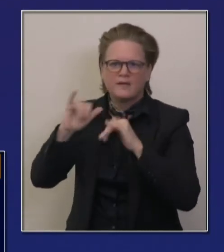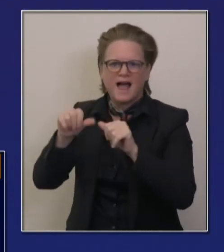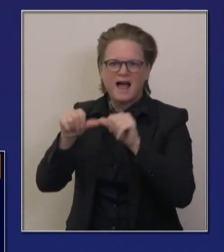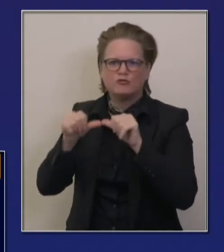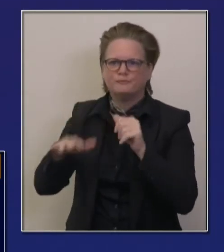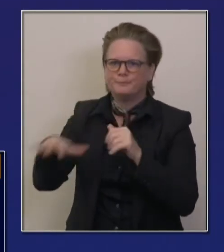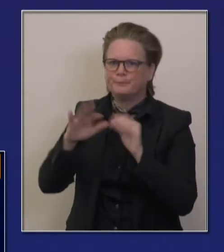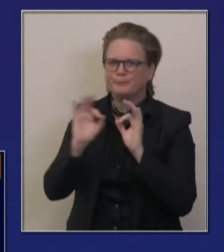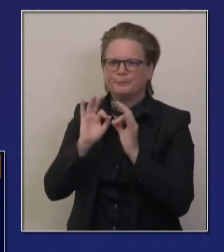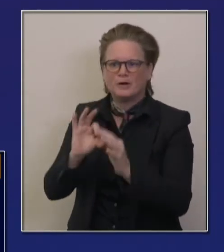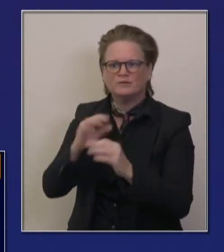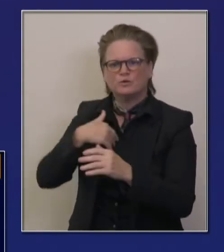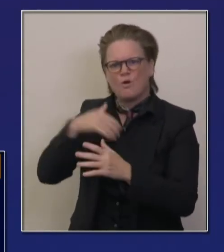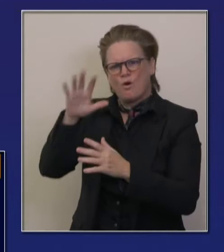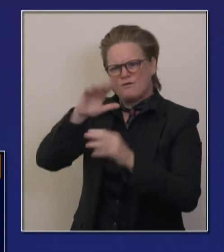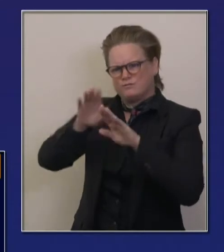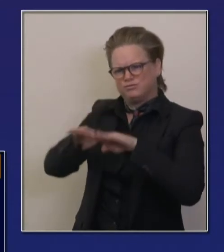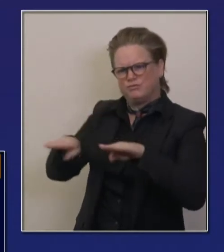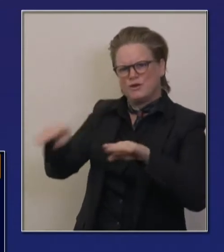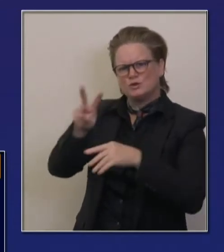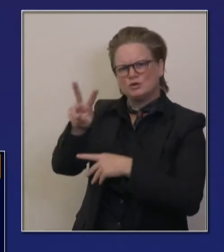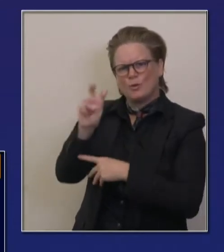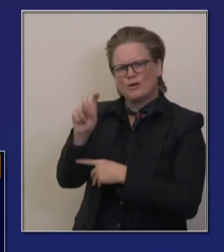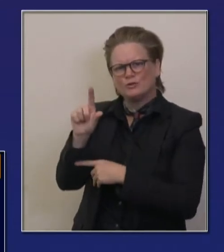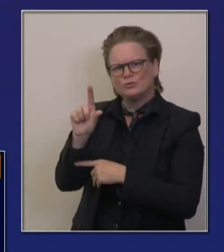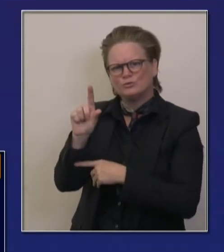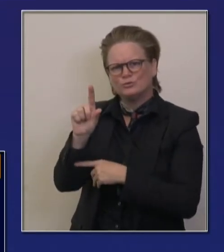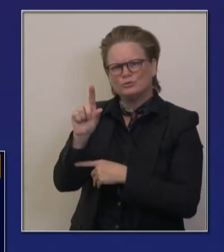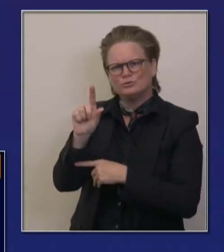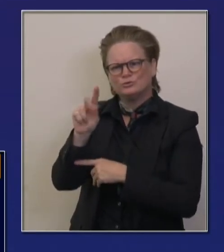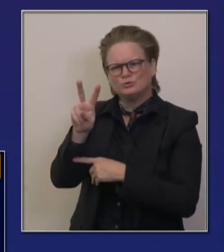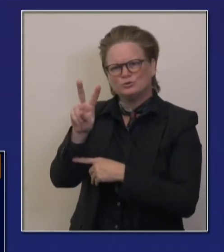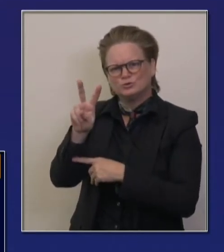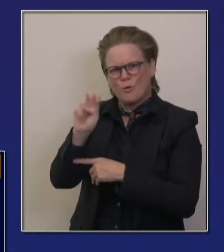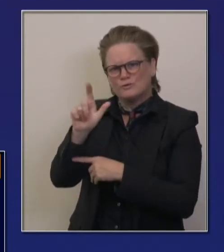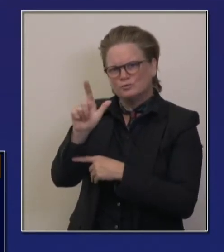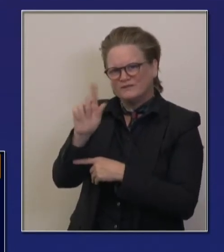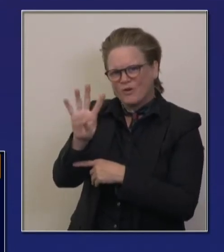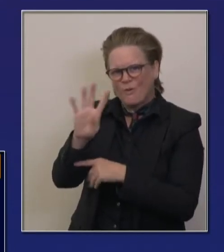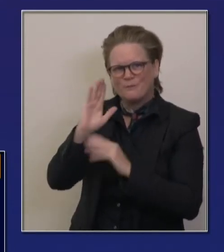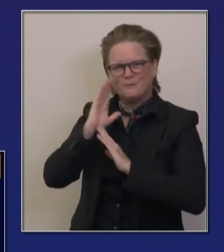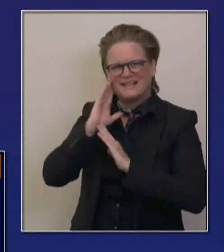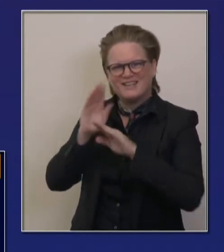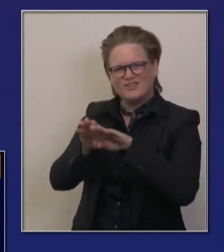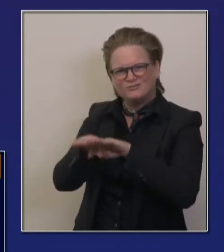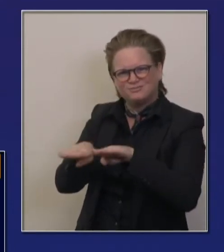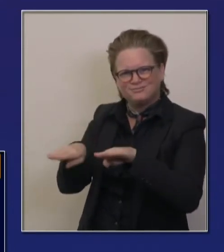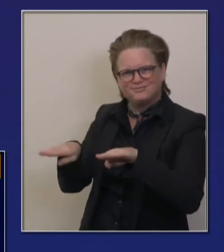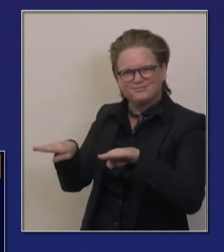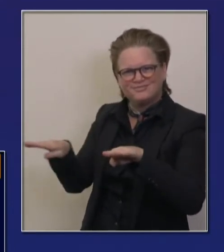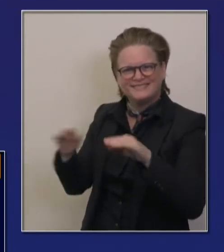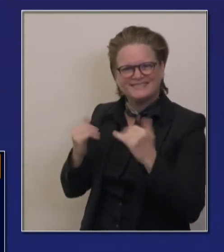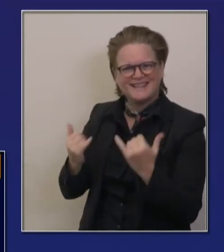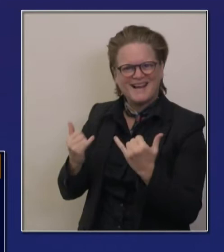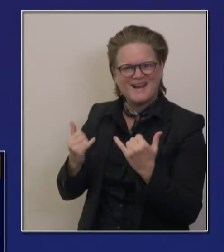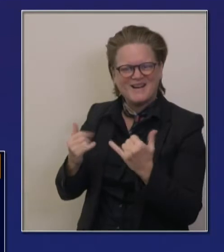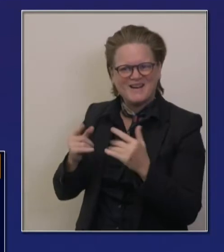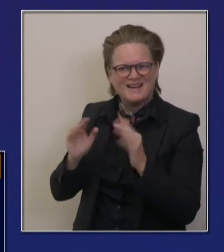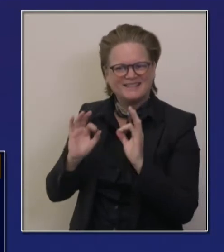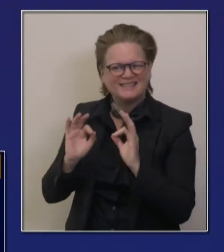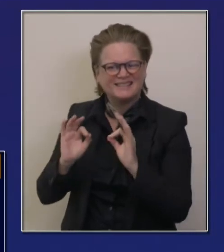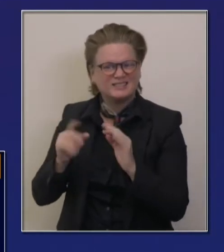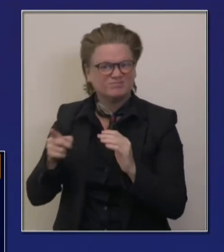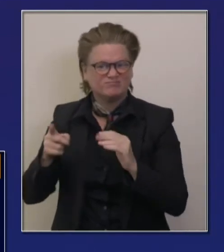status on the ninth, just in a couple of days, we're going to start to turn on the proverbial lights and get that facility,